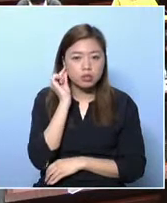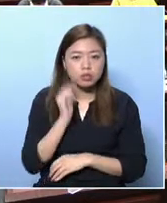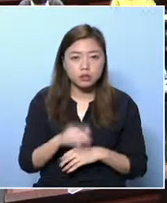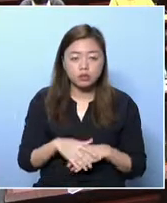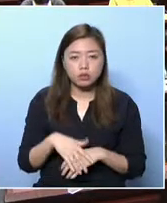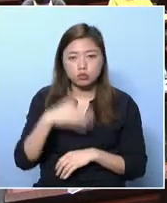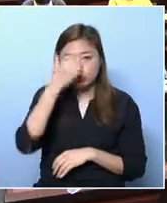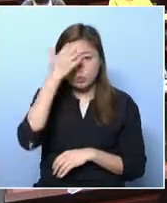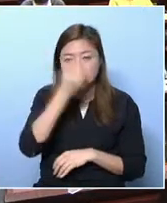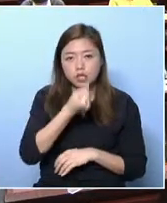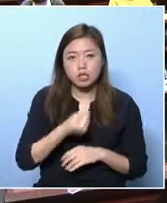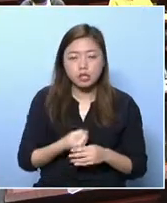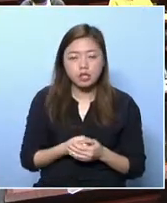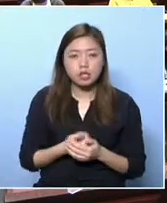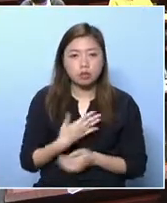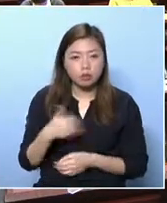Kwan.